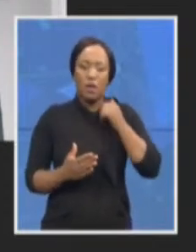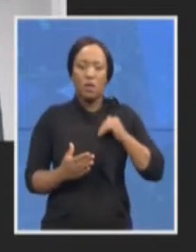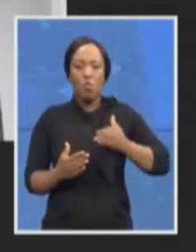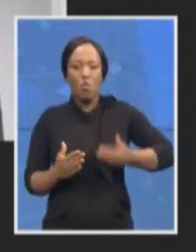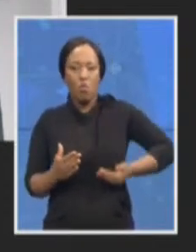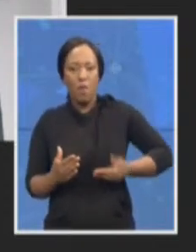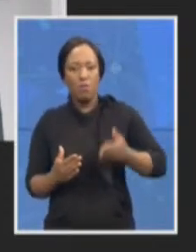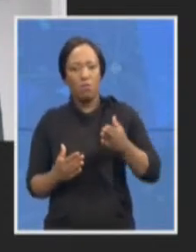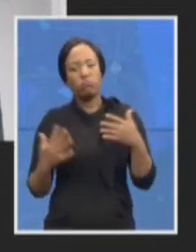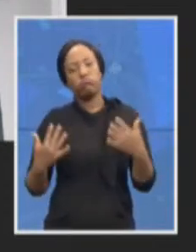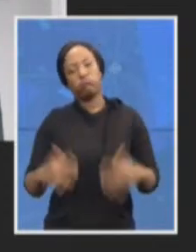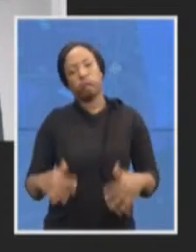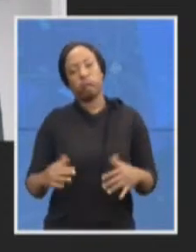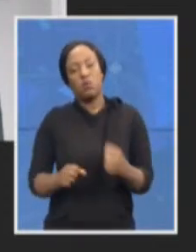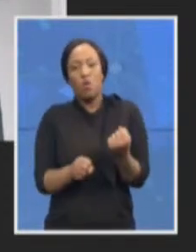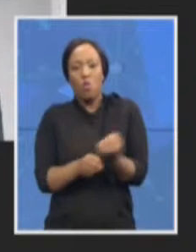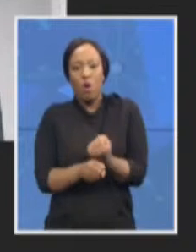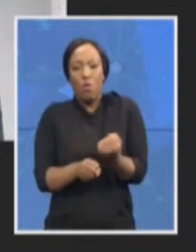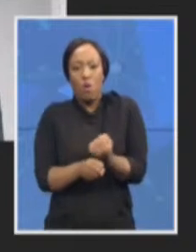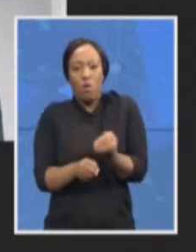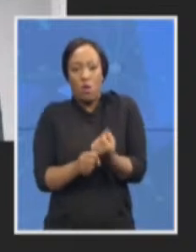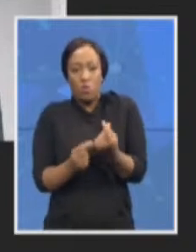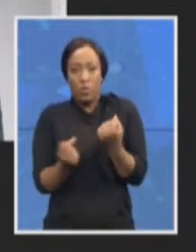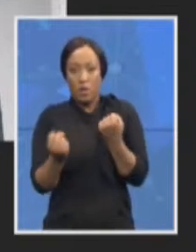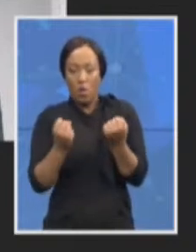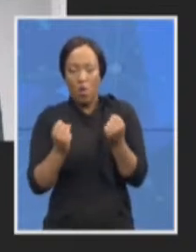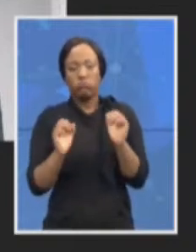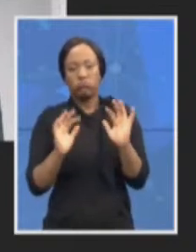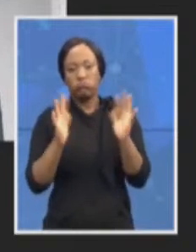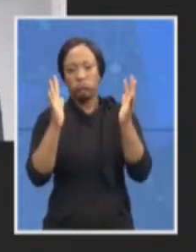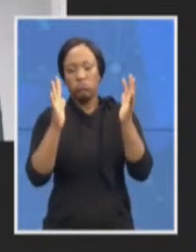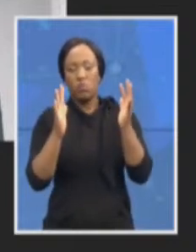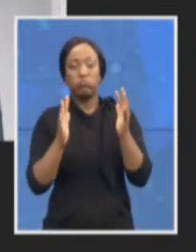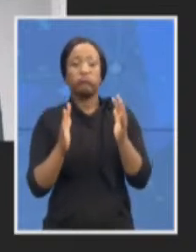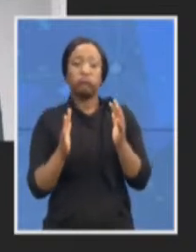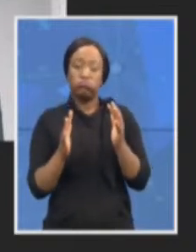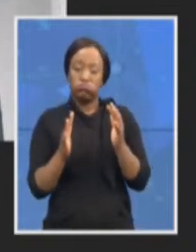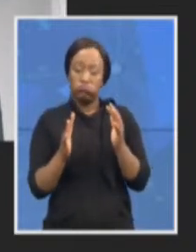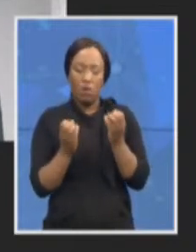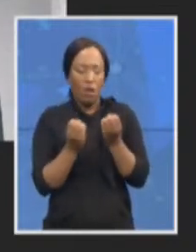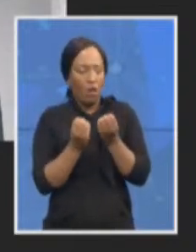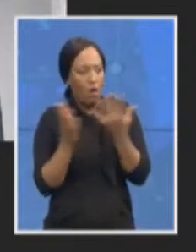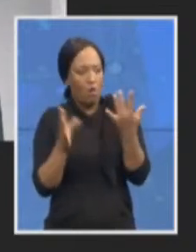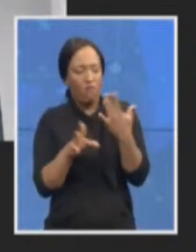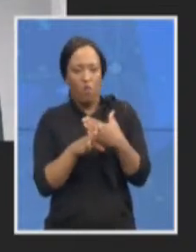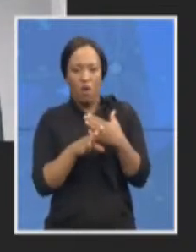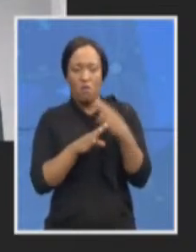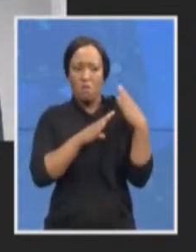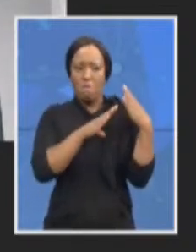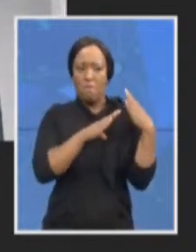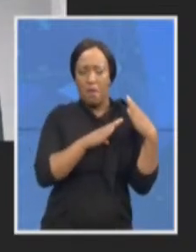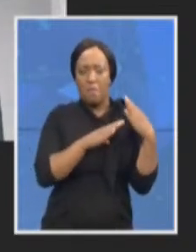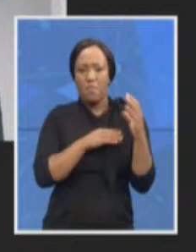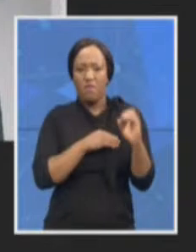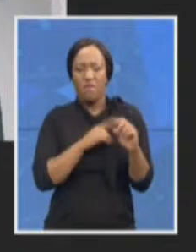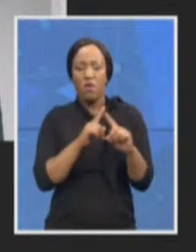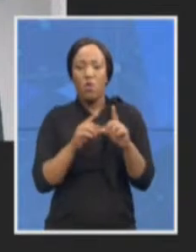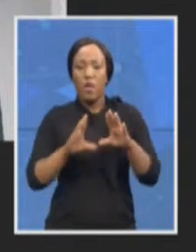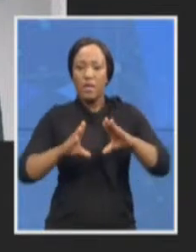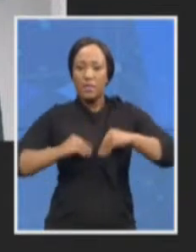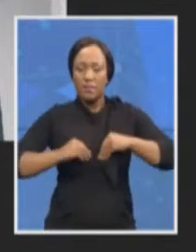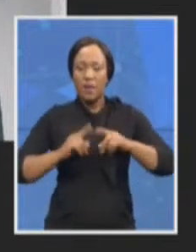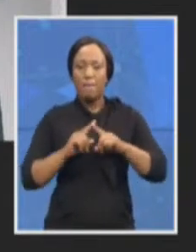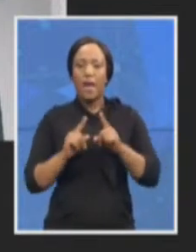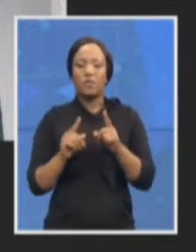there is a lot of work we accept that and it's about how we organize the work to ensure that we are able to get